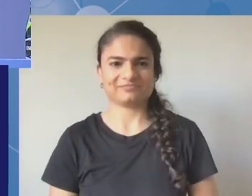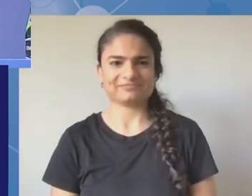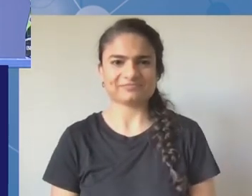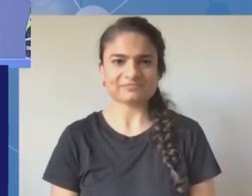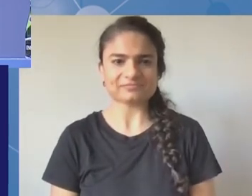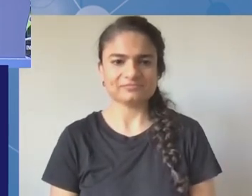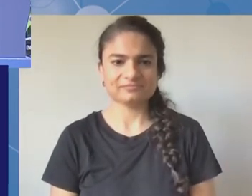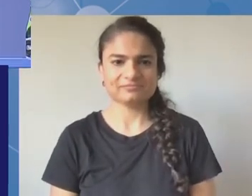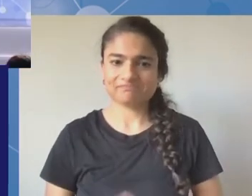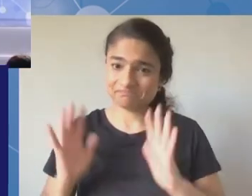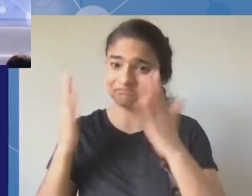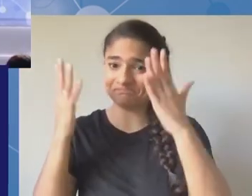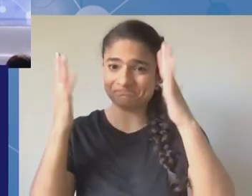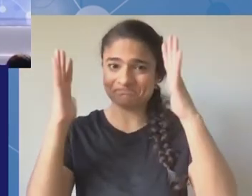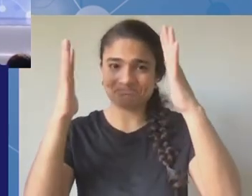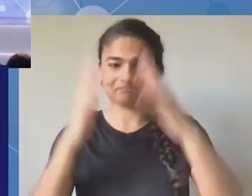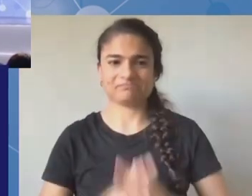thank you